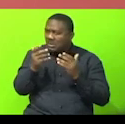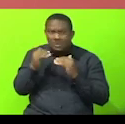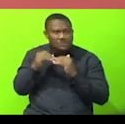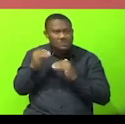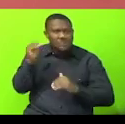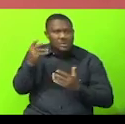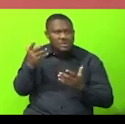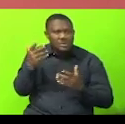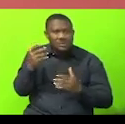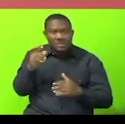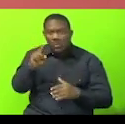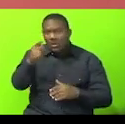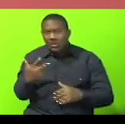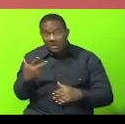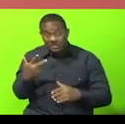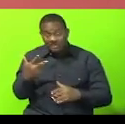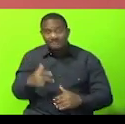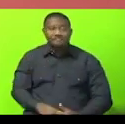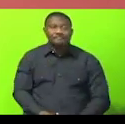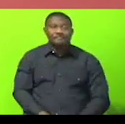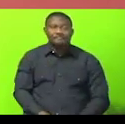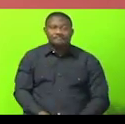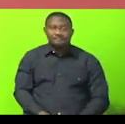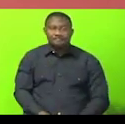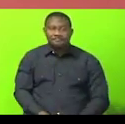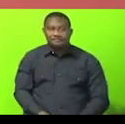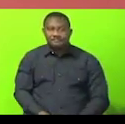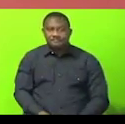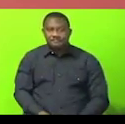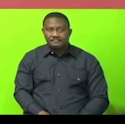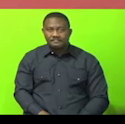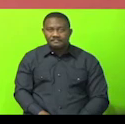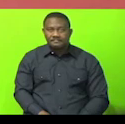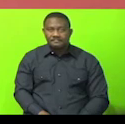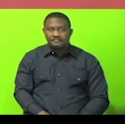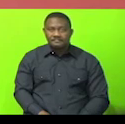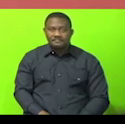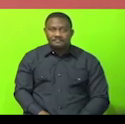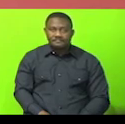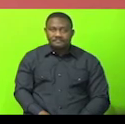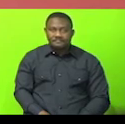above one-third of the Members of Parliament.